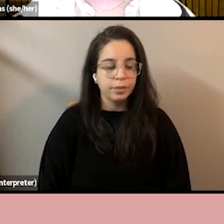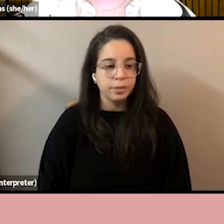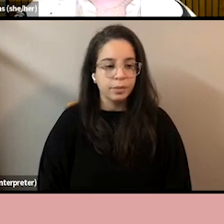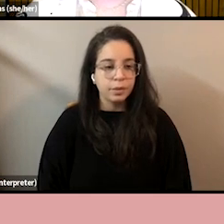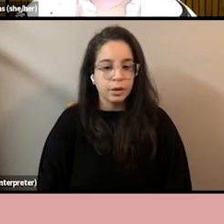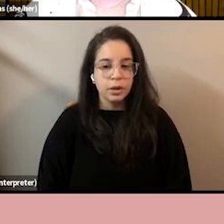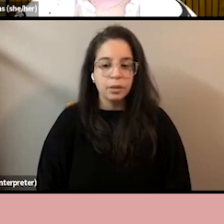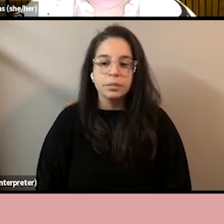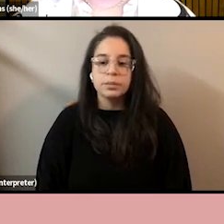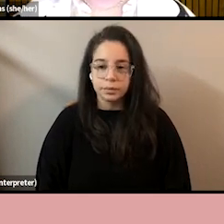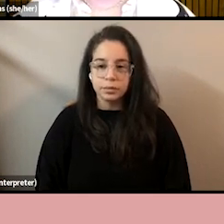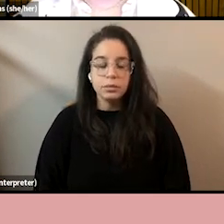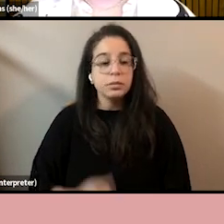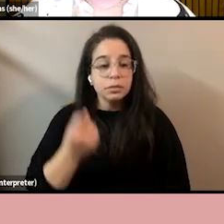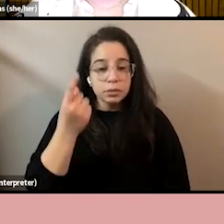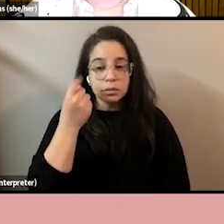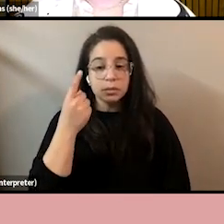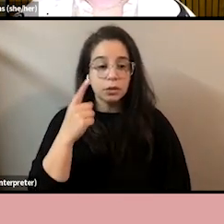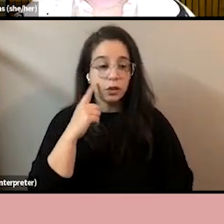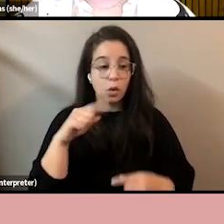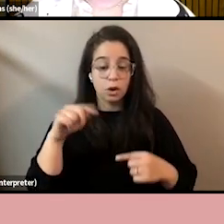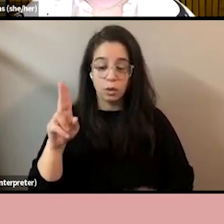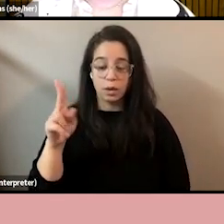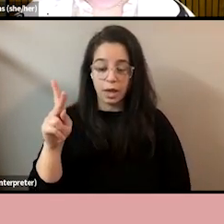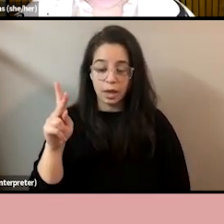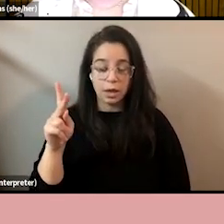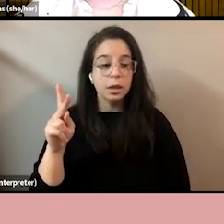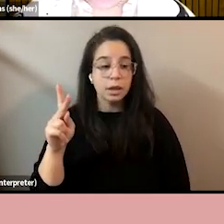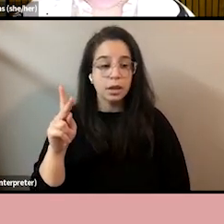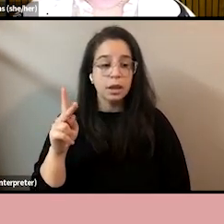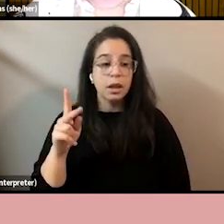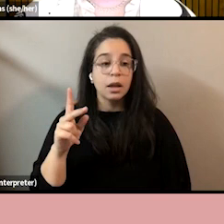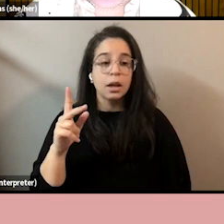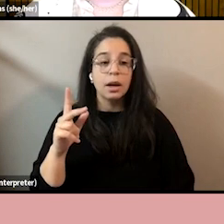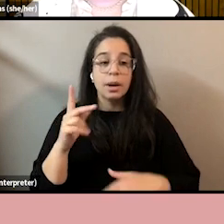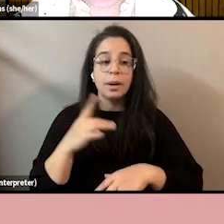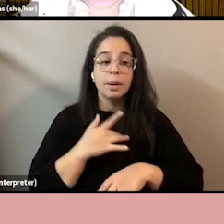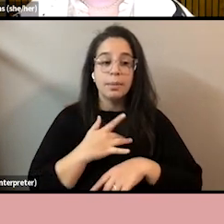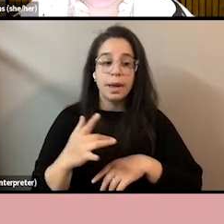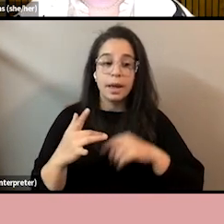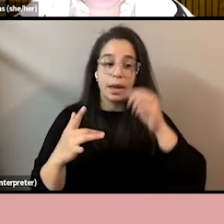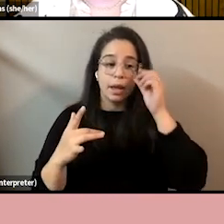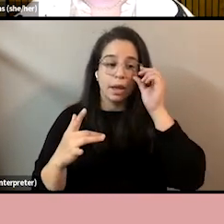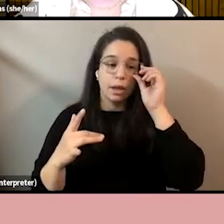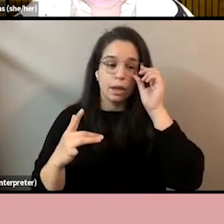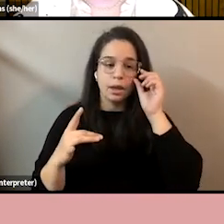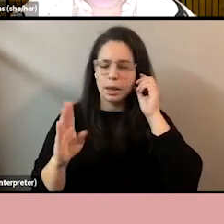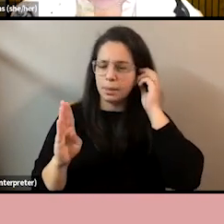It's not just that. We can also see in the UK that BAME young people are the most likely to be unemployed.